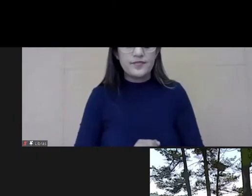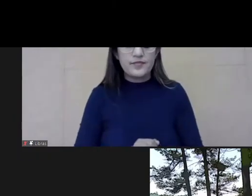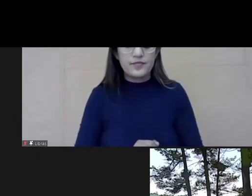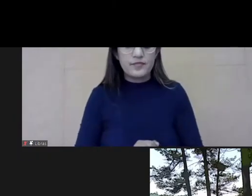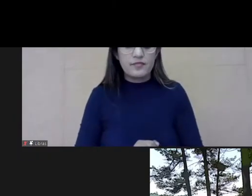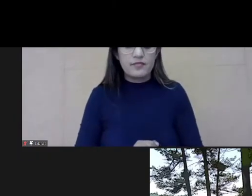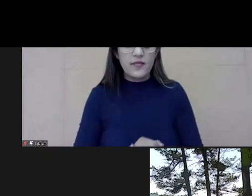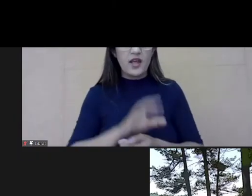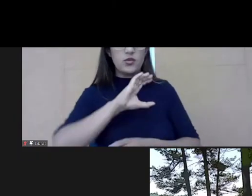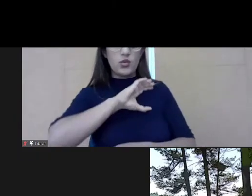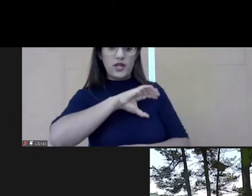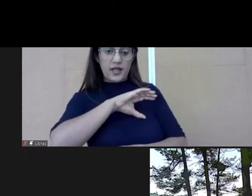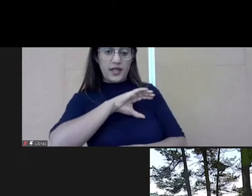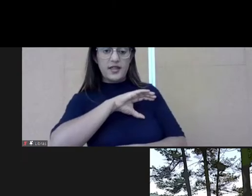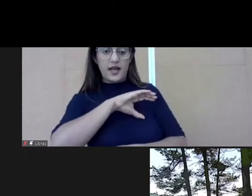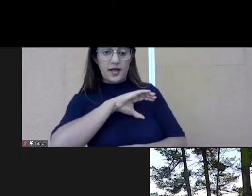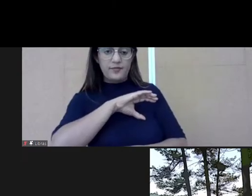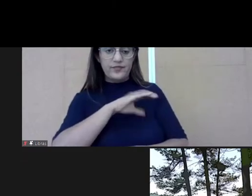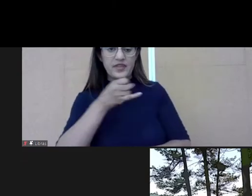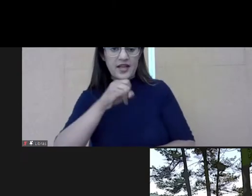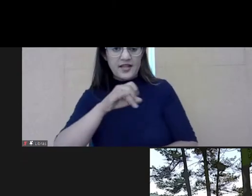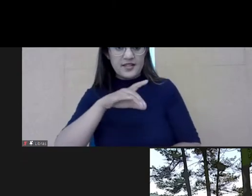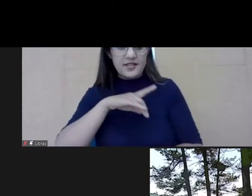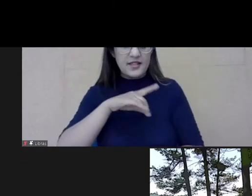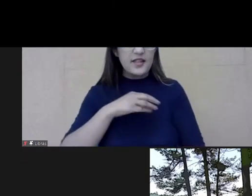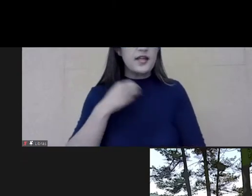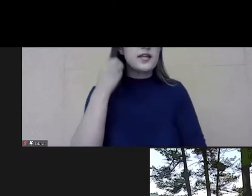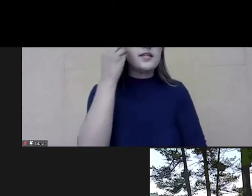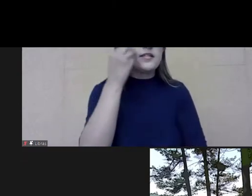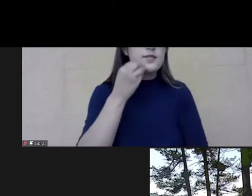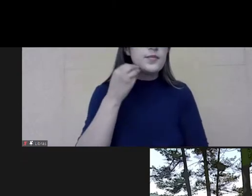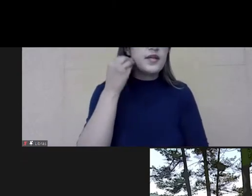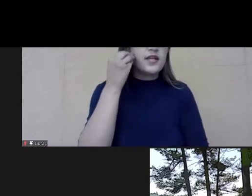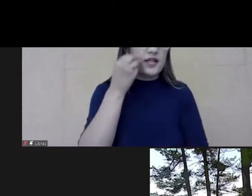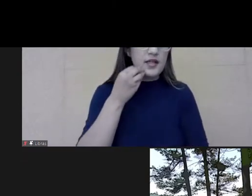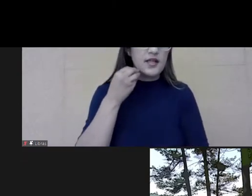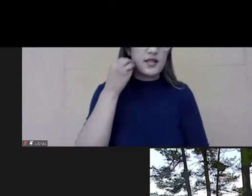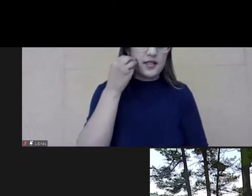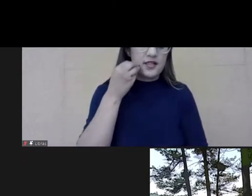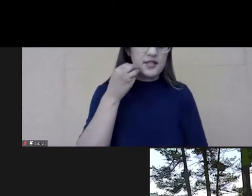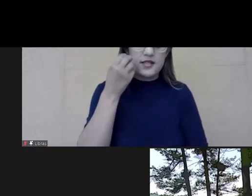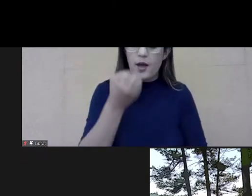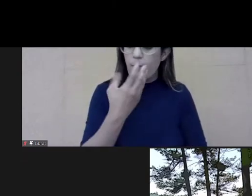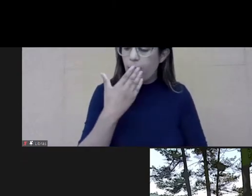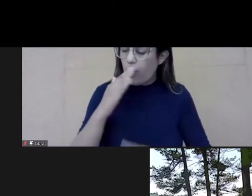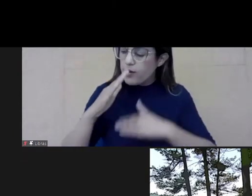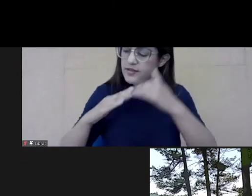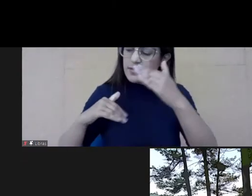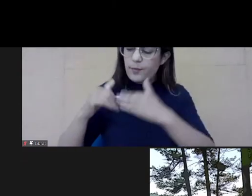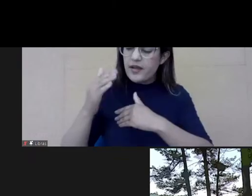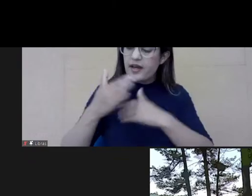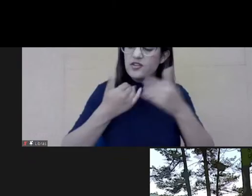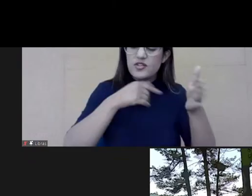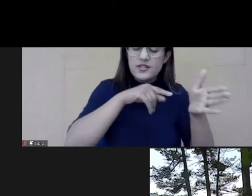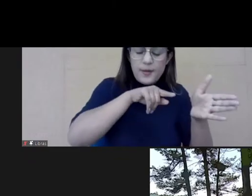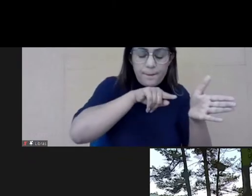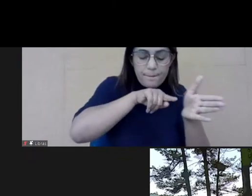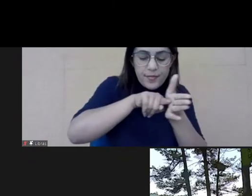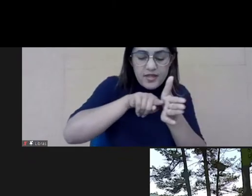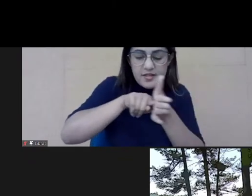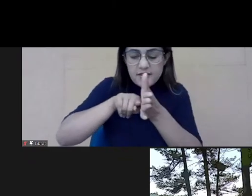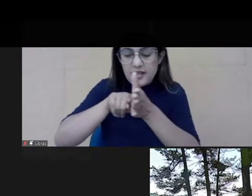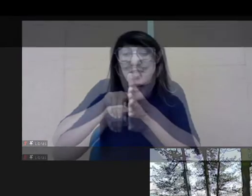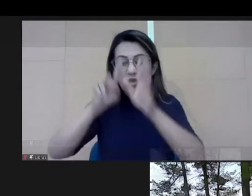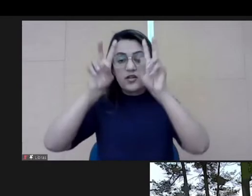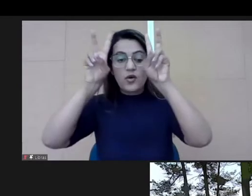some experience, research, or good practice on impact evaluation in